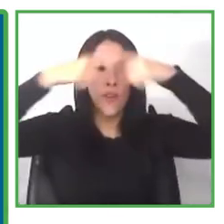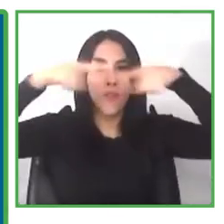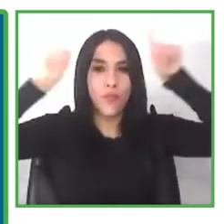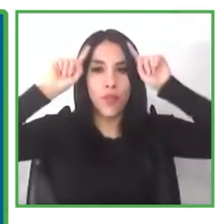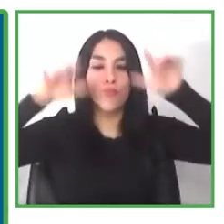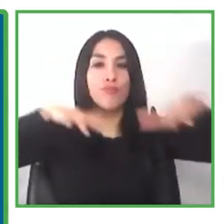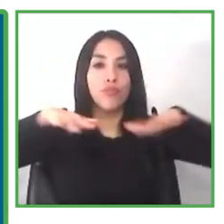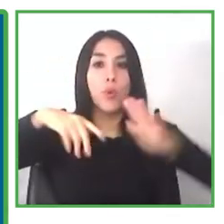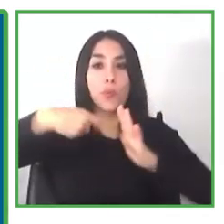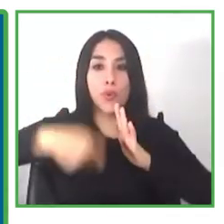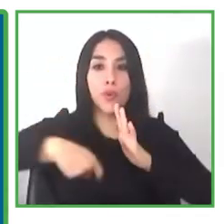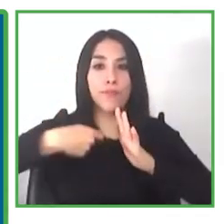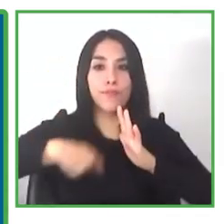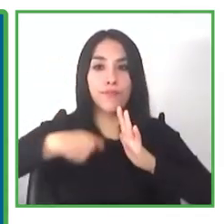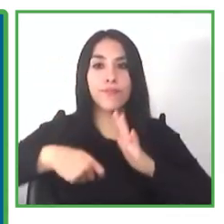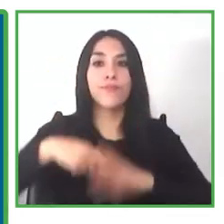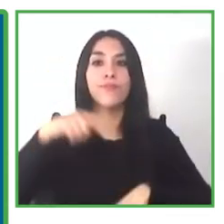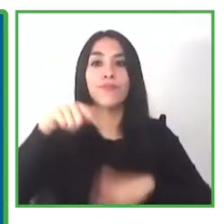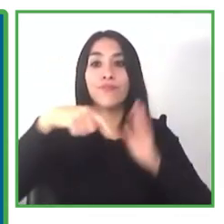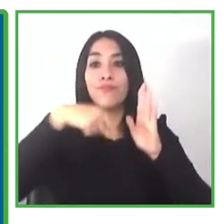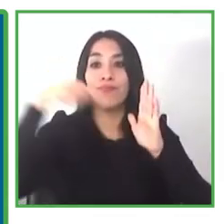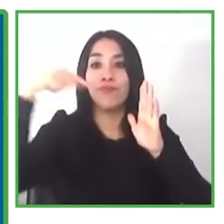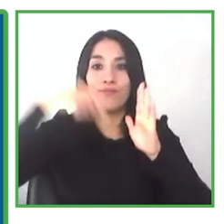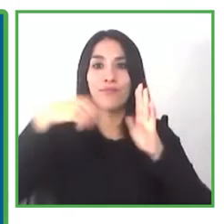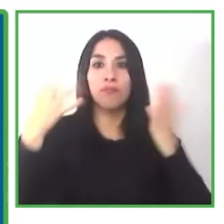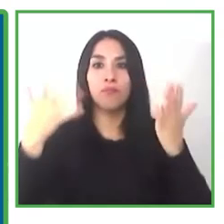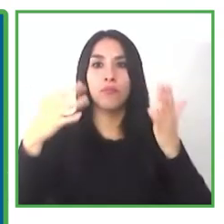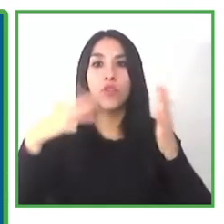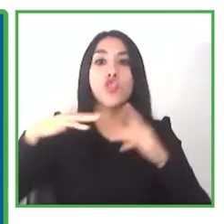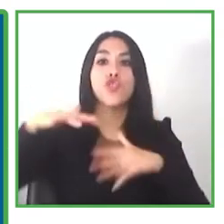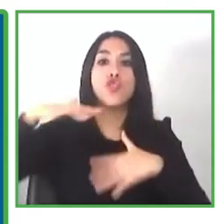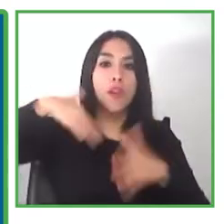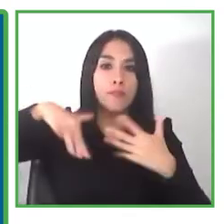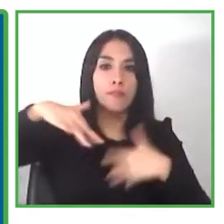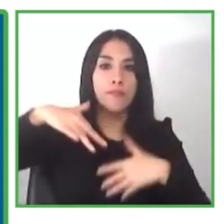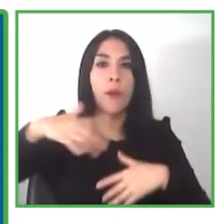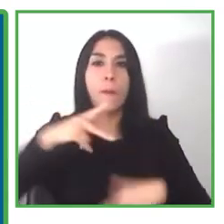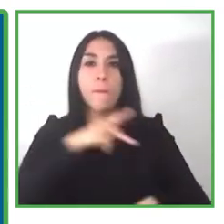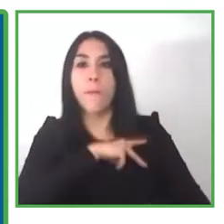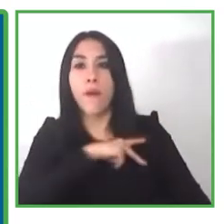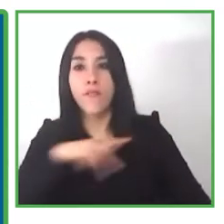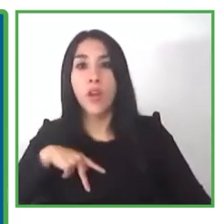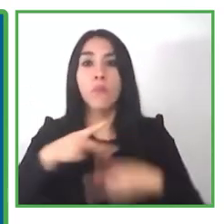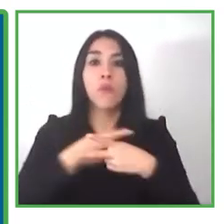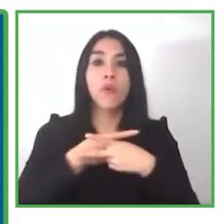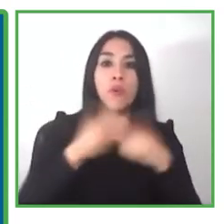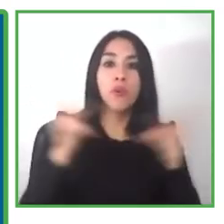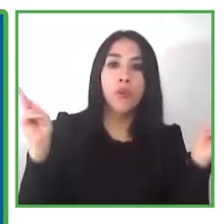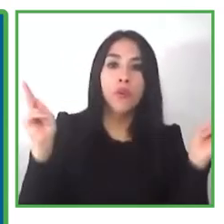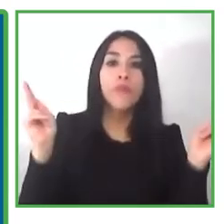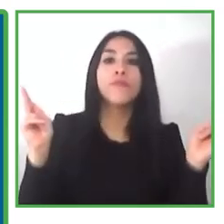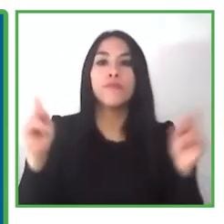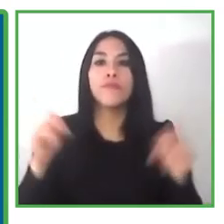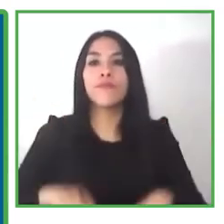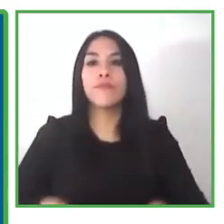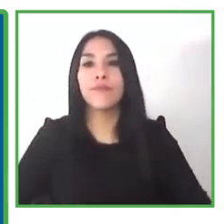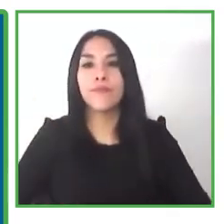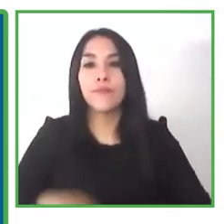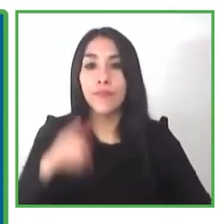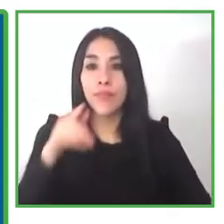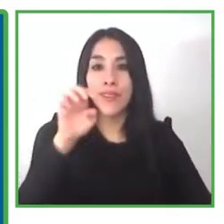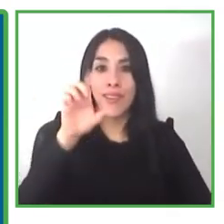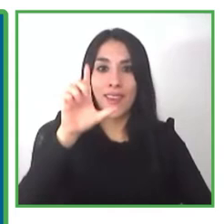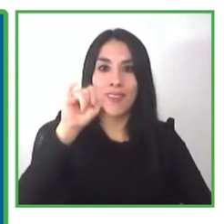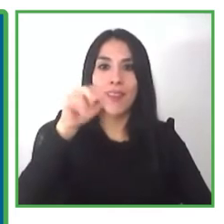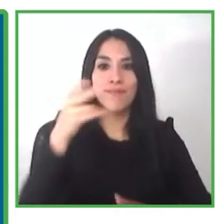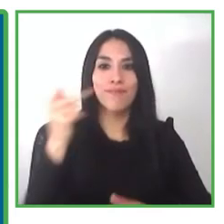also experience in the private and the public sector so eliana thank you very much for being here with us and we would like to hear about the work that you're doing